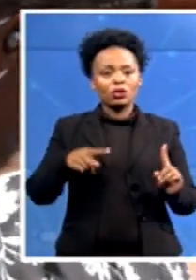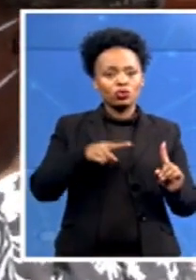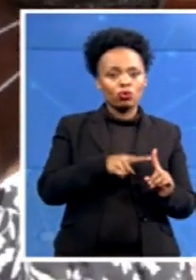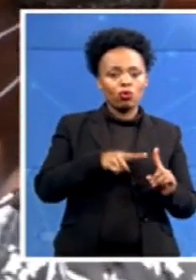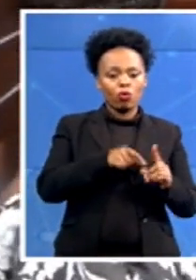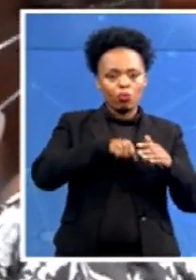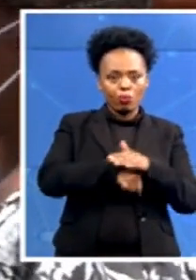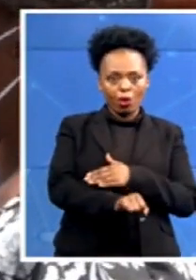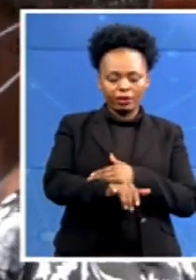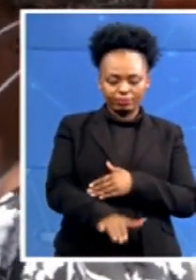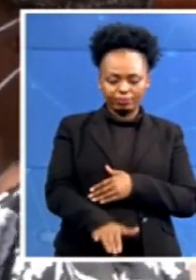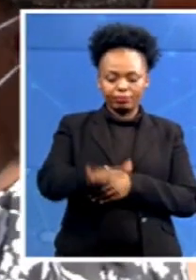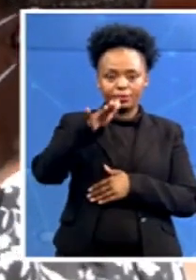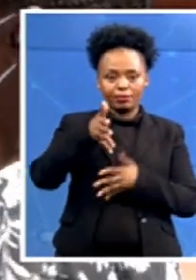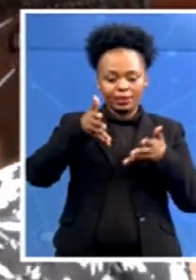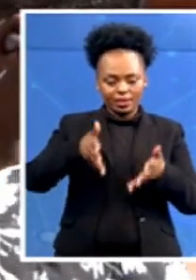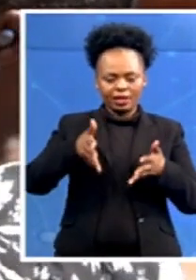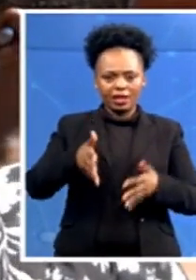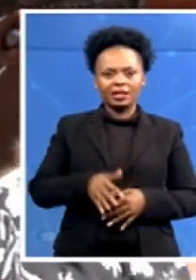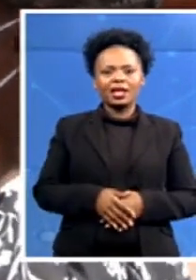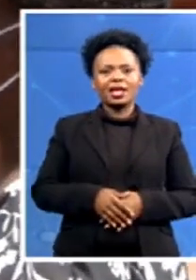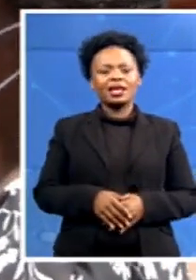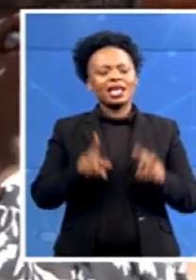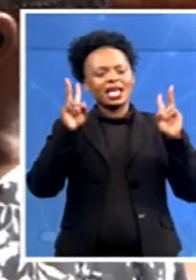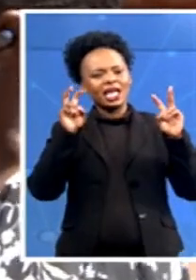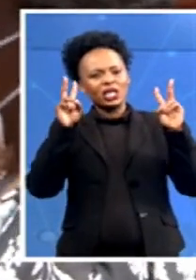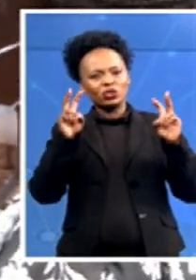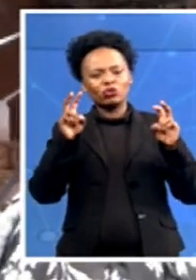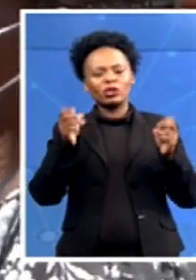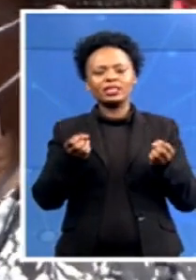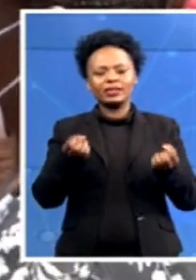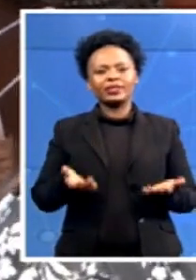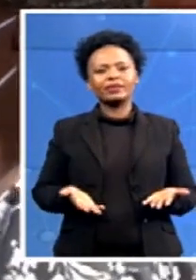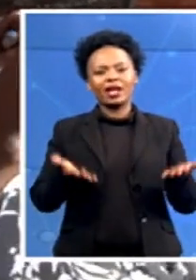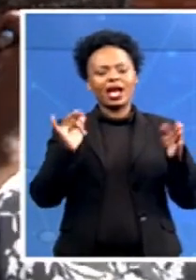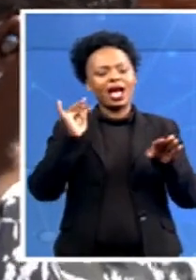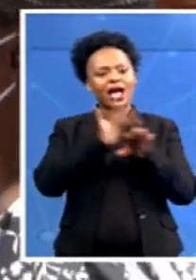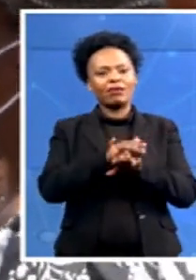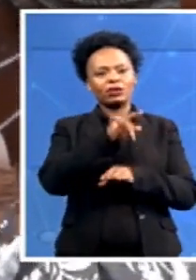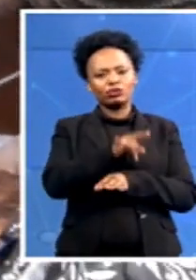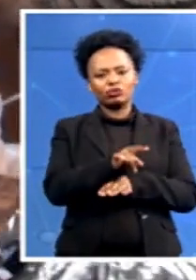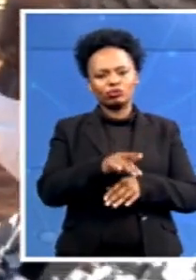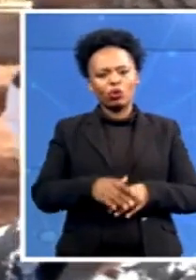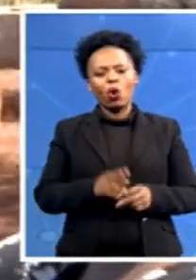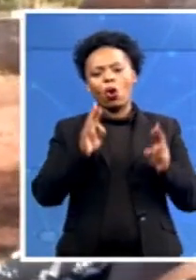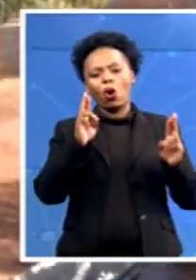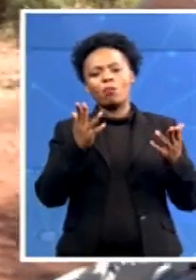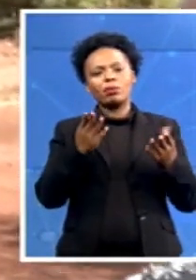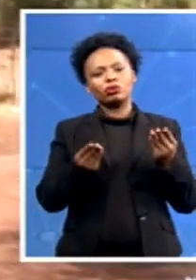affect, in terms of service delivery, that affect you as a resident that you hope will be resolved after this upcoming election?